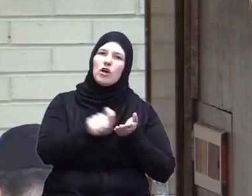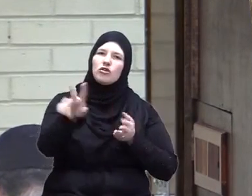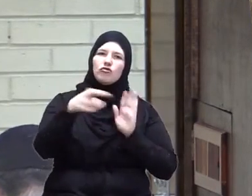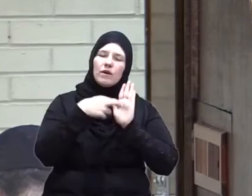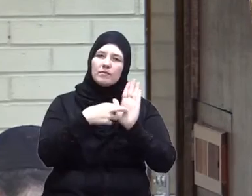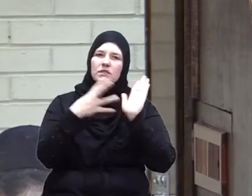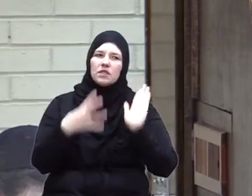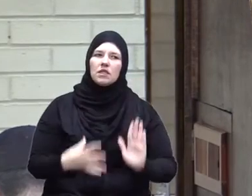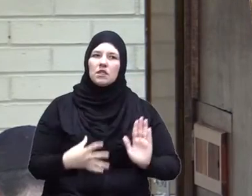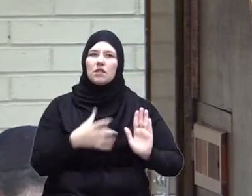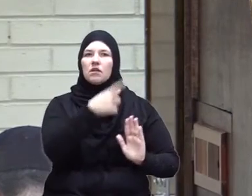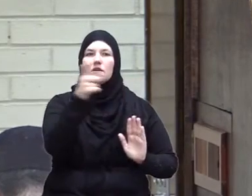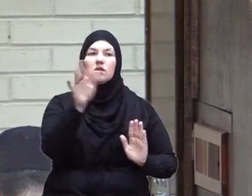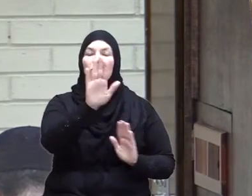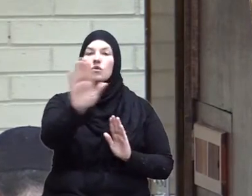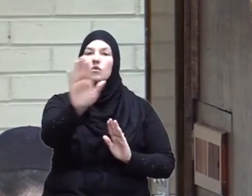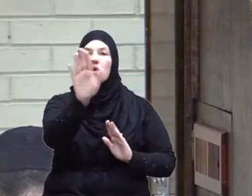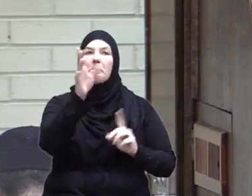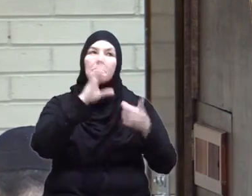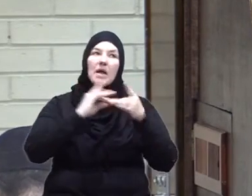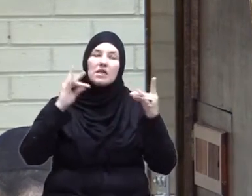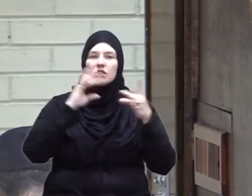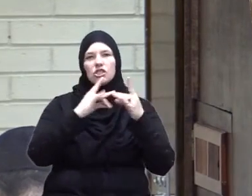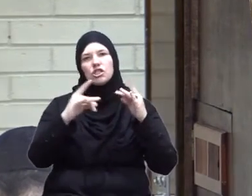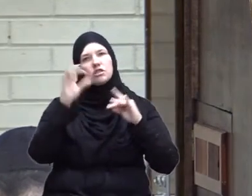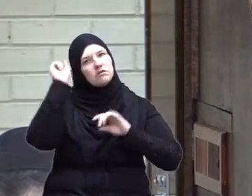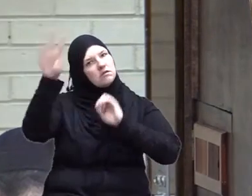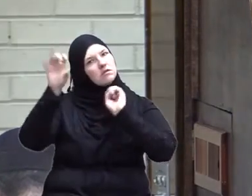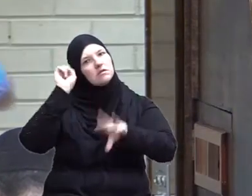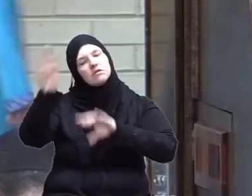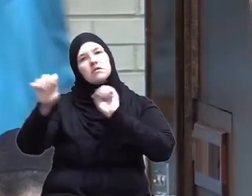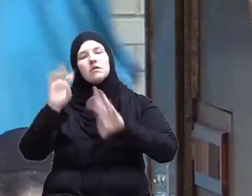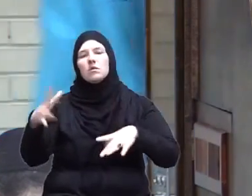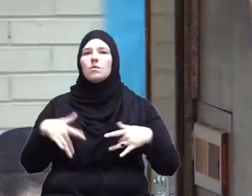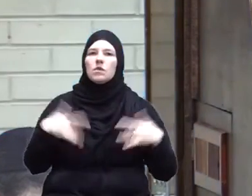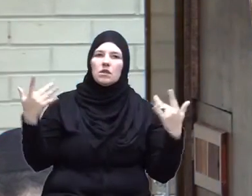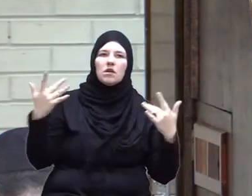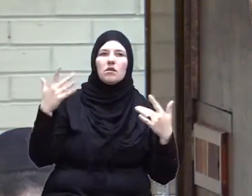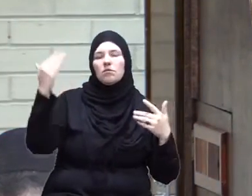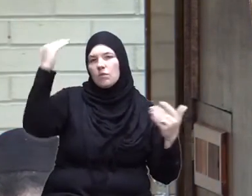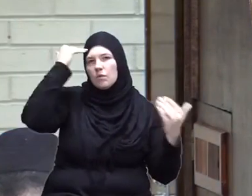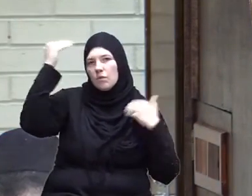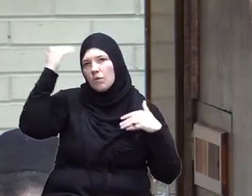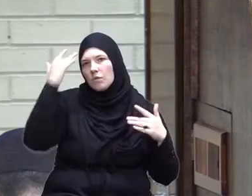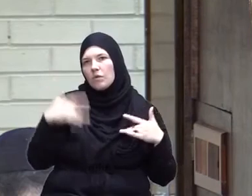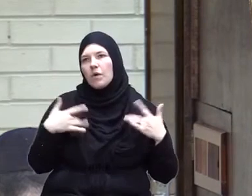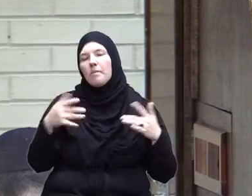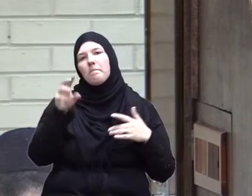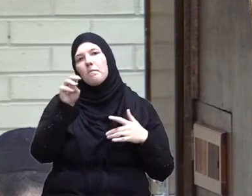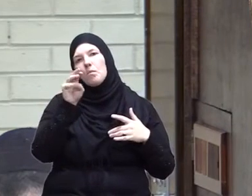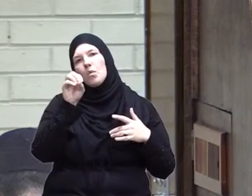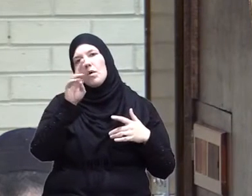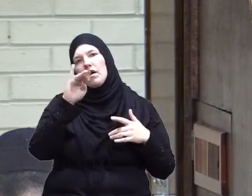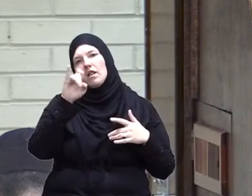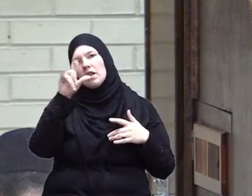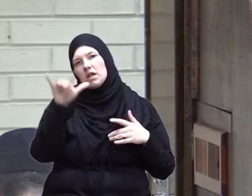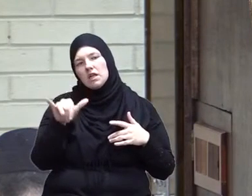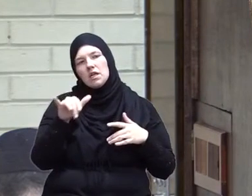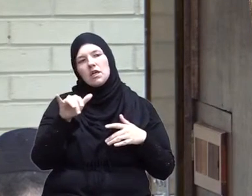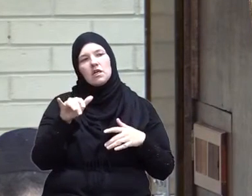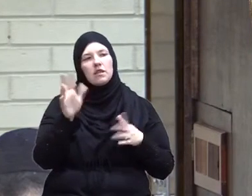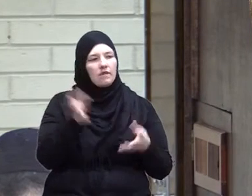shower them with your messages of consciousness morality